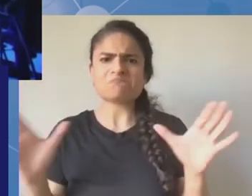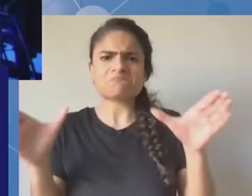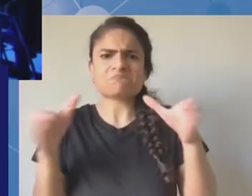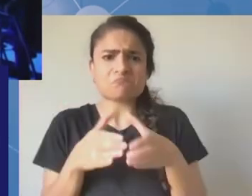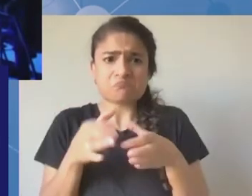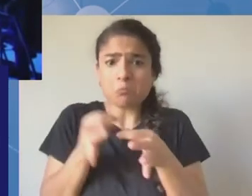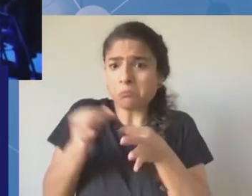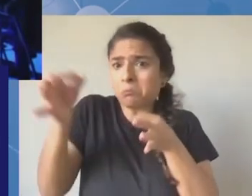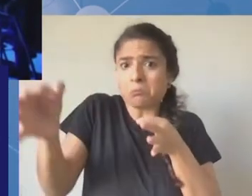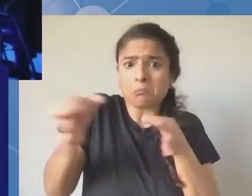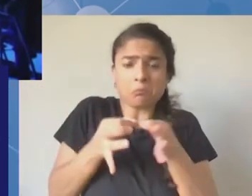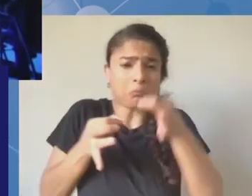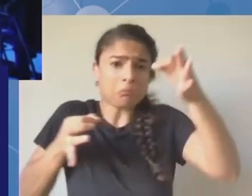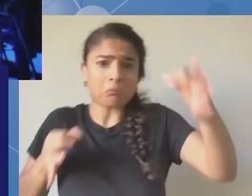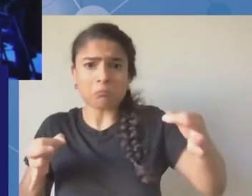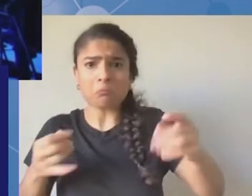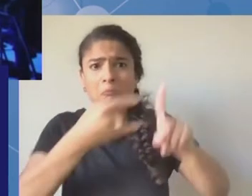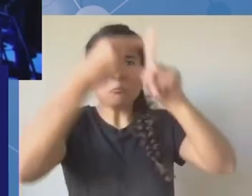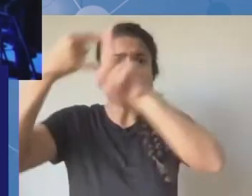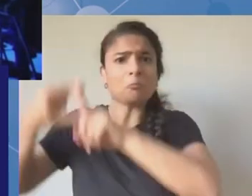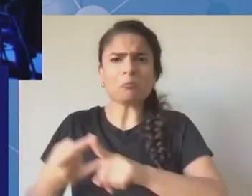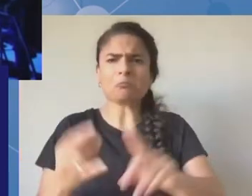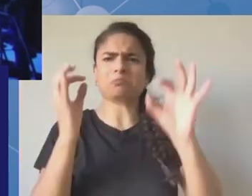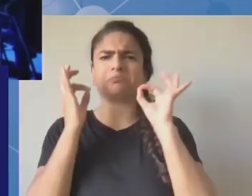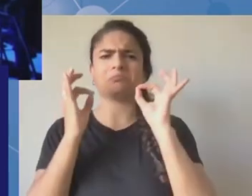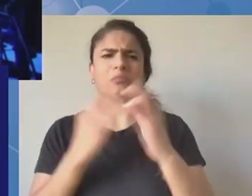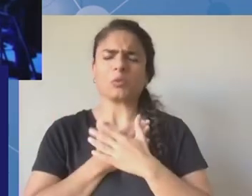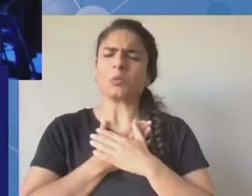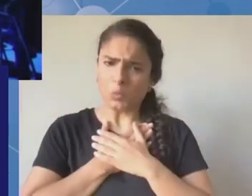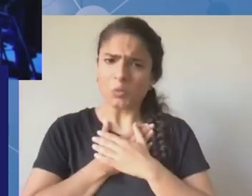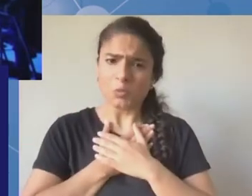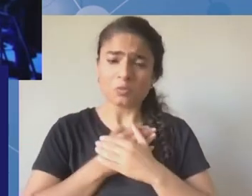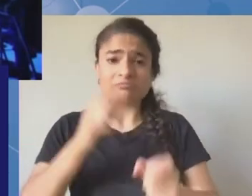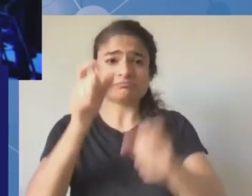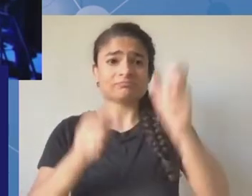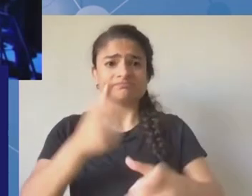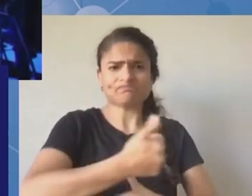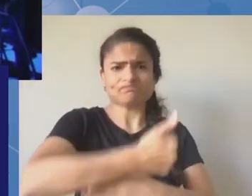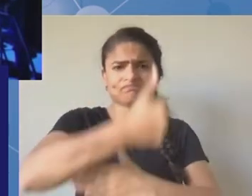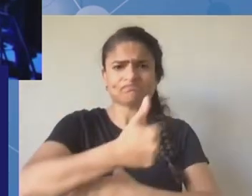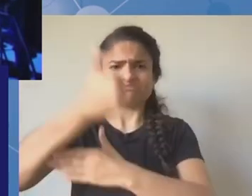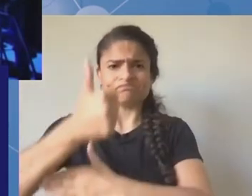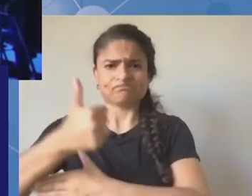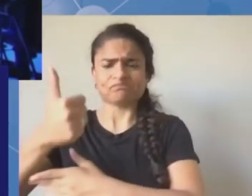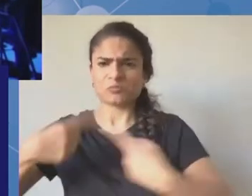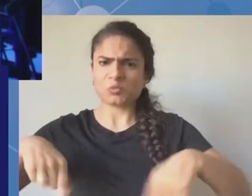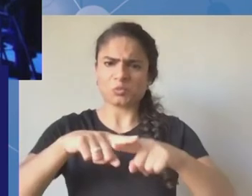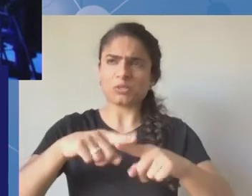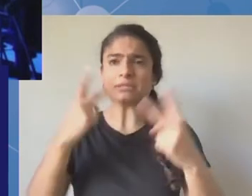in making this event happen but i think we have been doing all this discussion